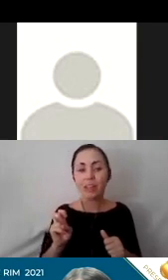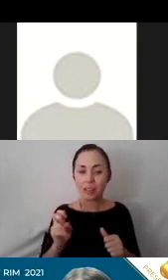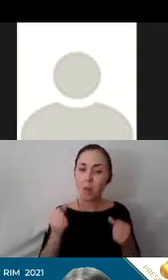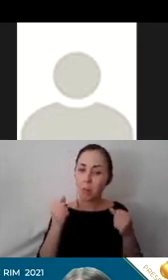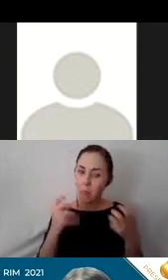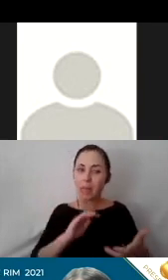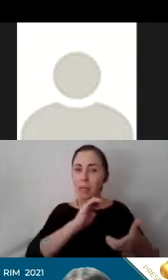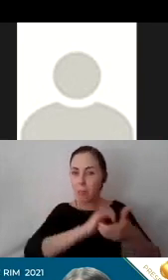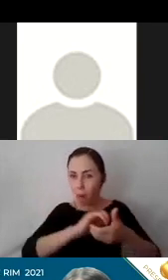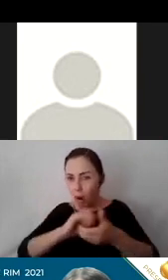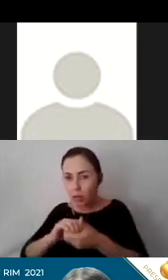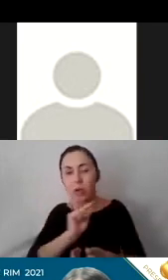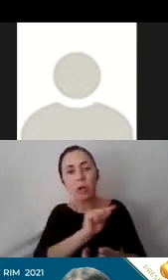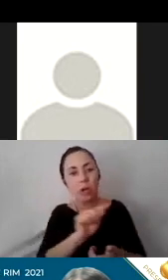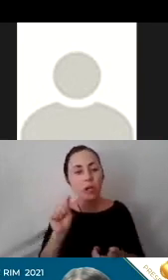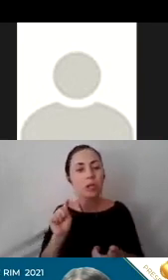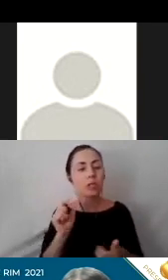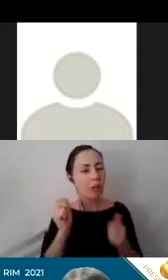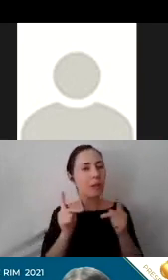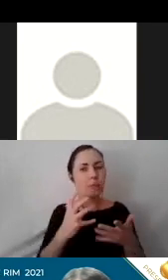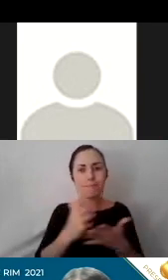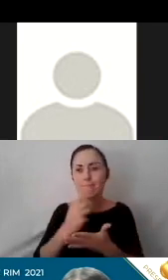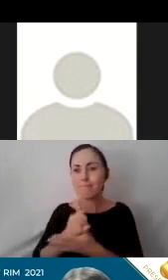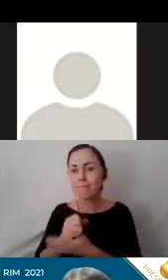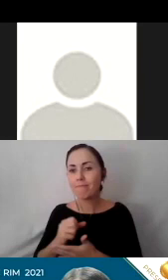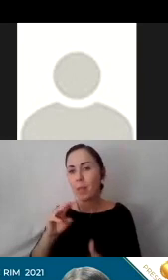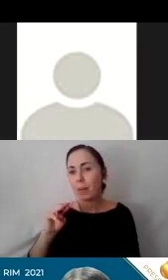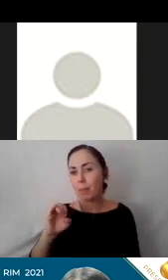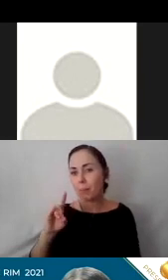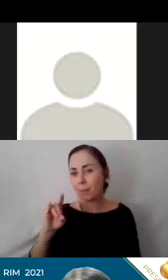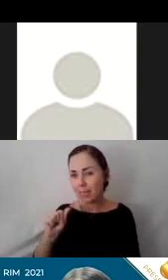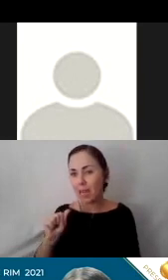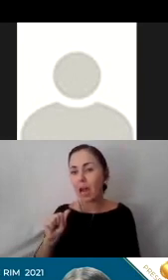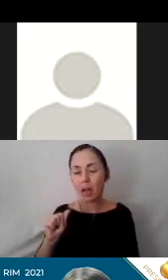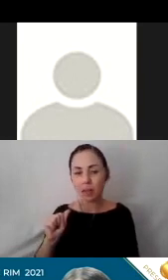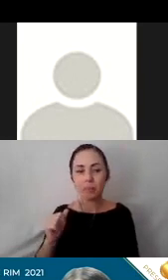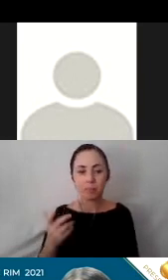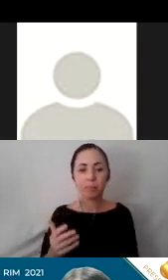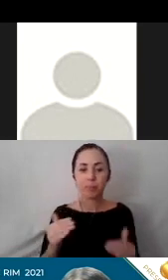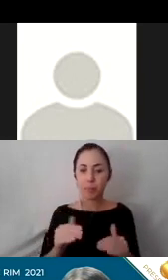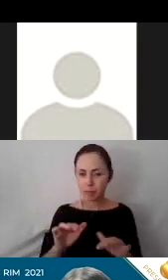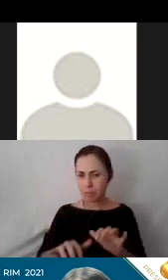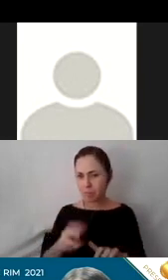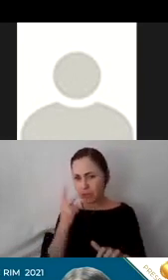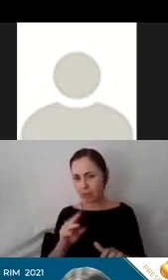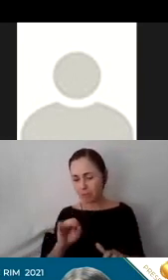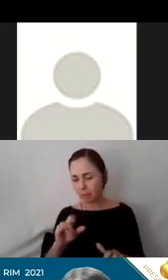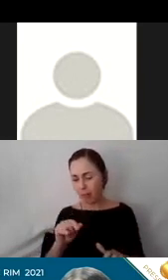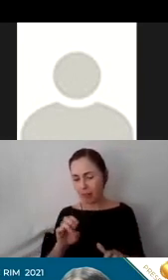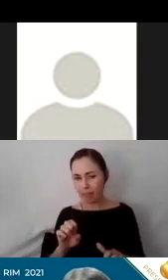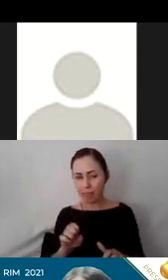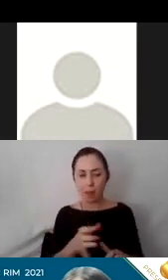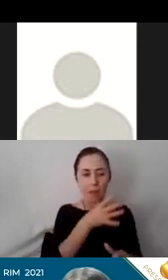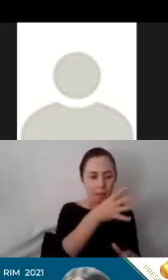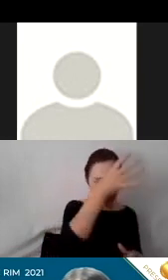partners and a lot of people using these different media outlets. Melanie puts in the chat box, linking parents with each other.